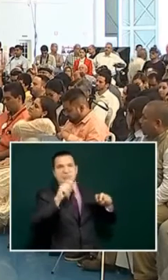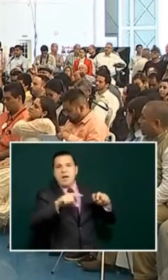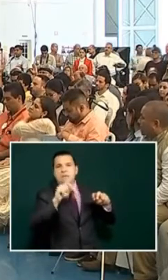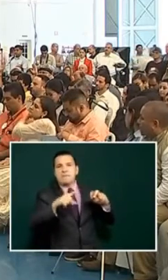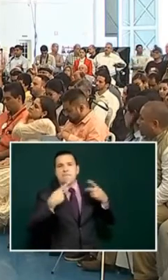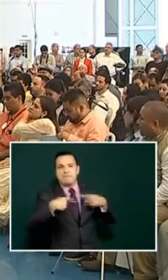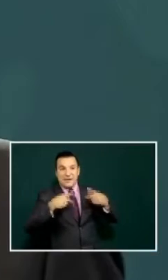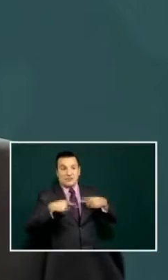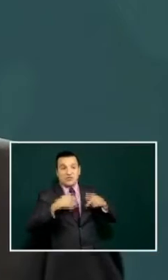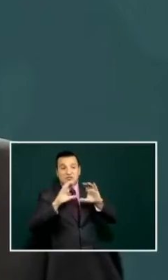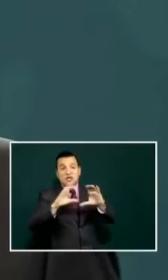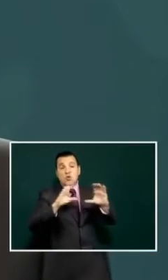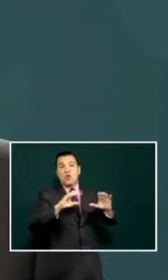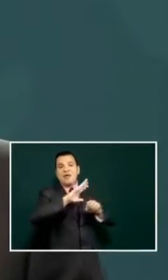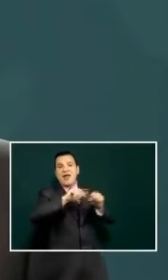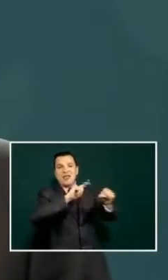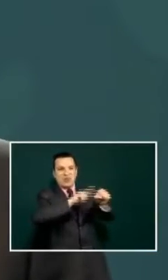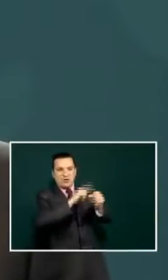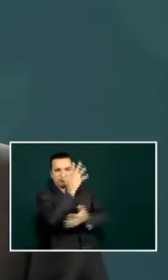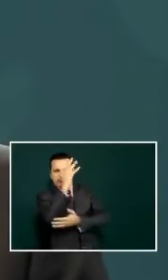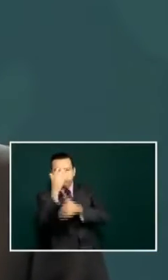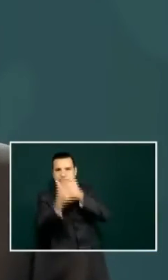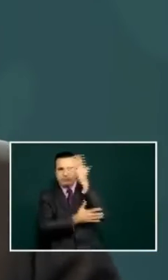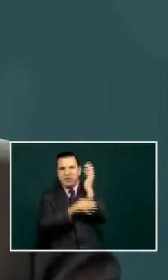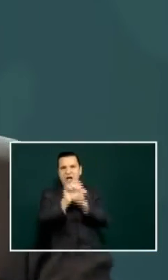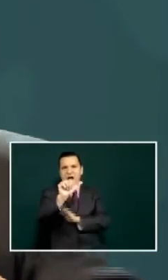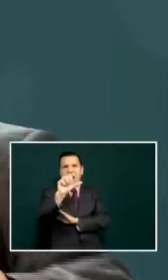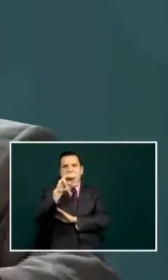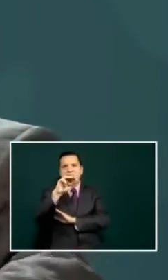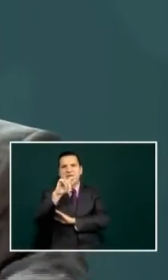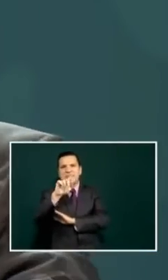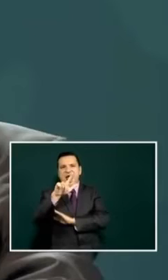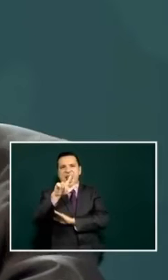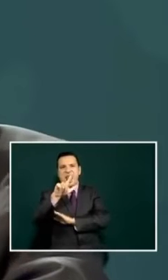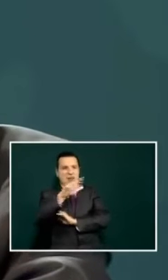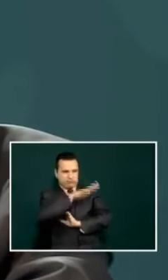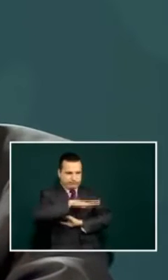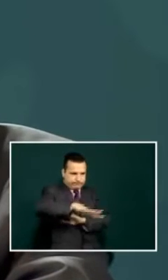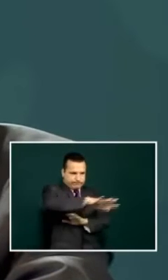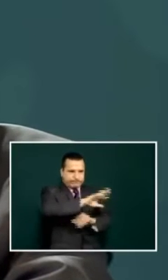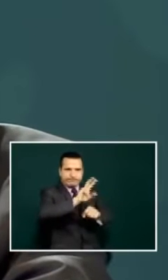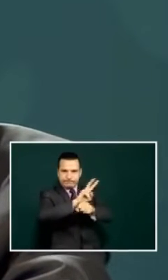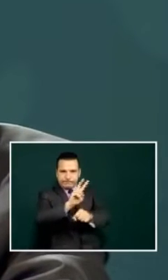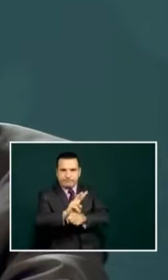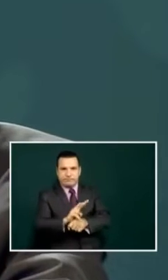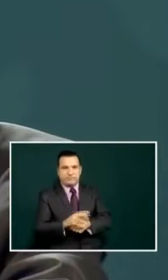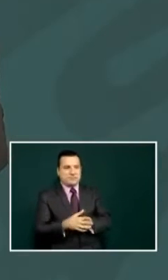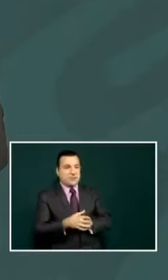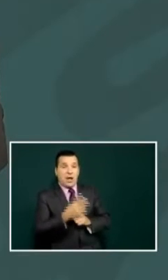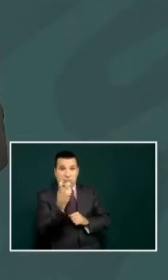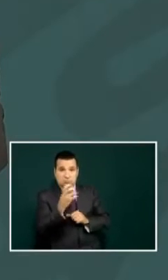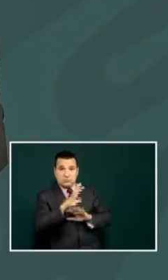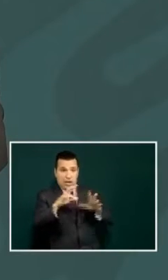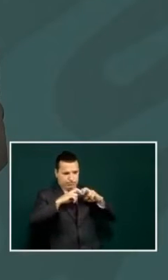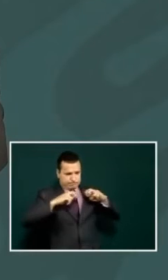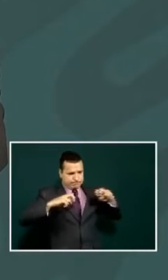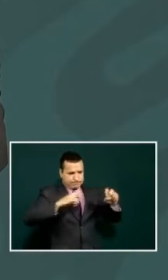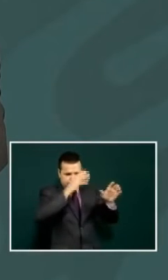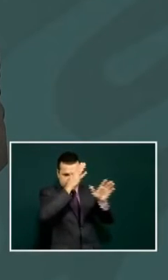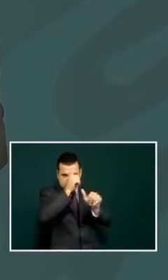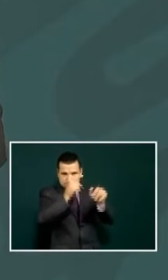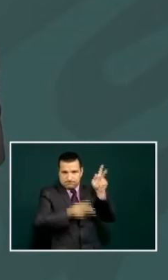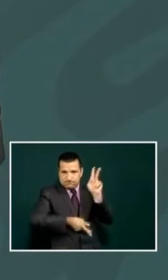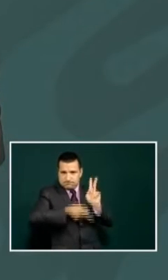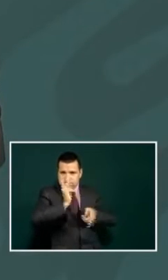also environmentalists that we are now about to have these